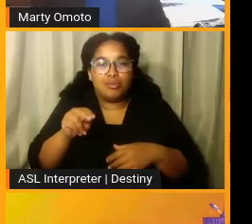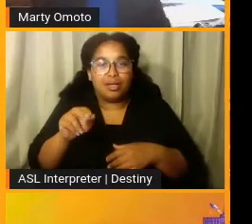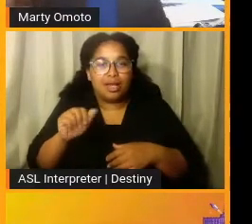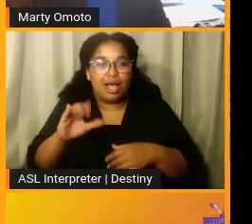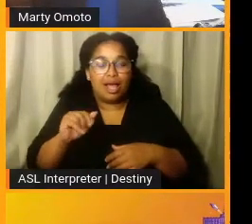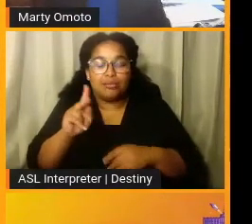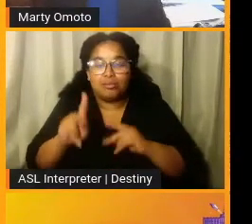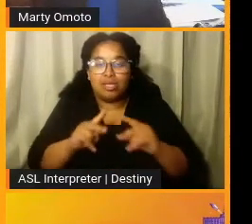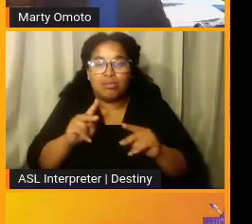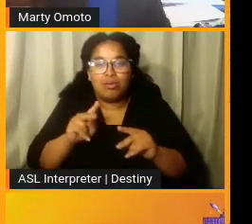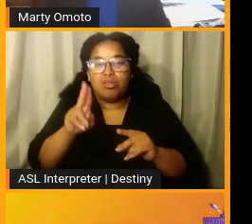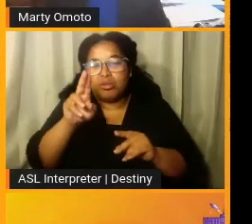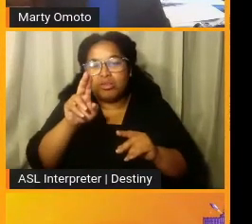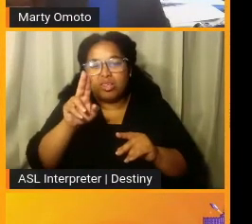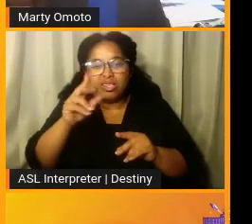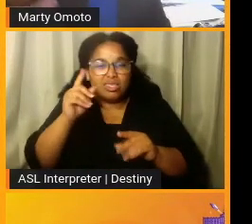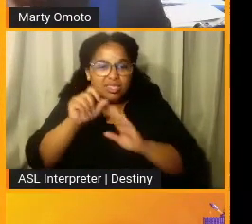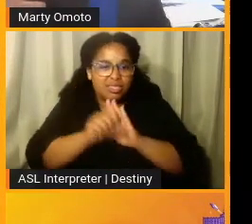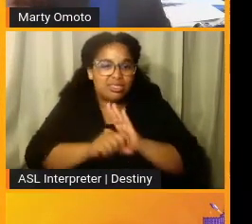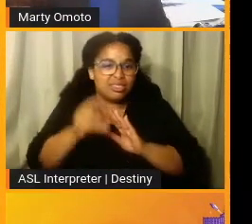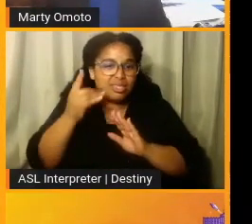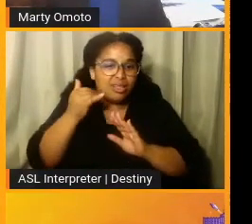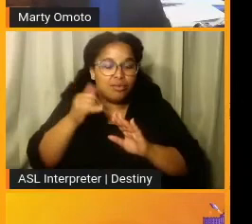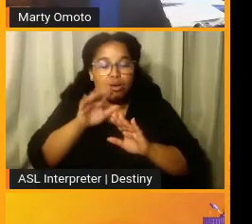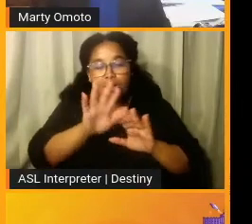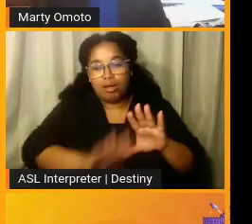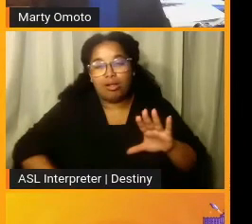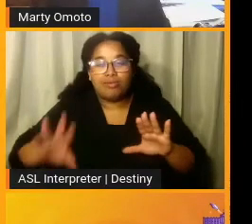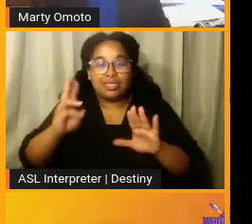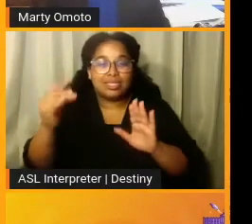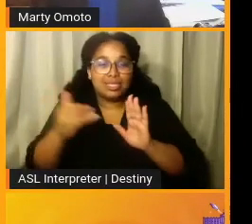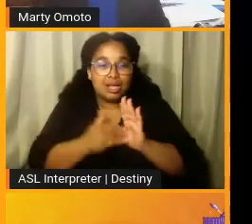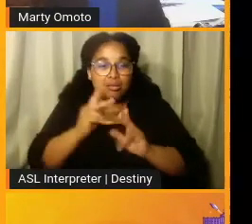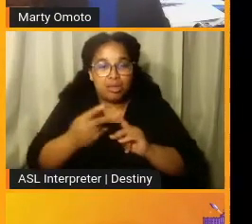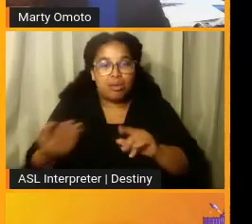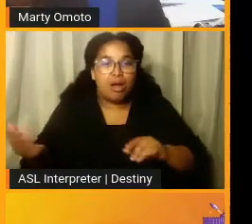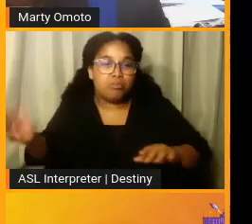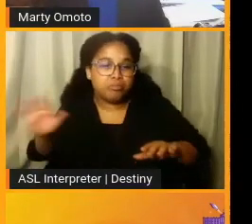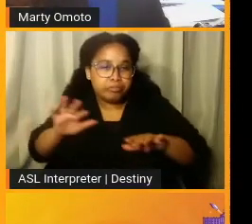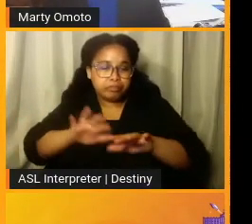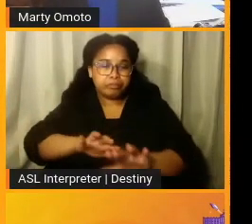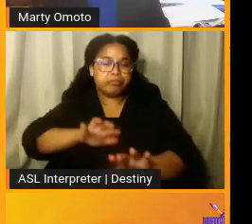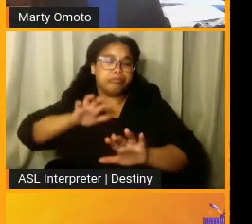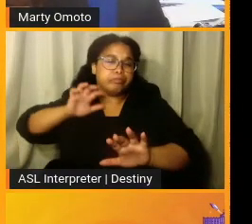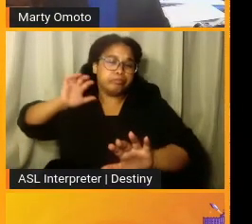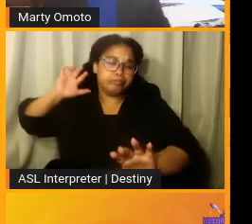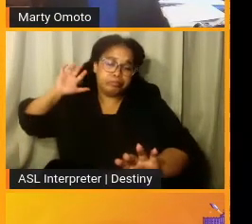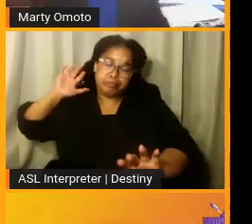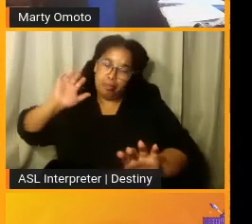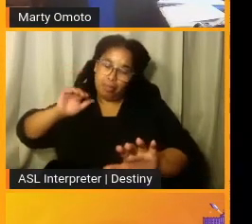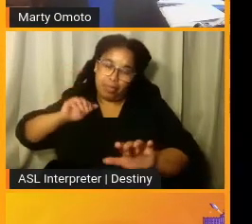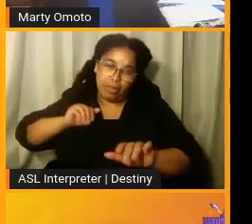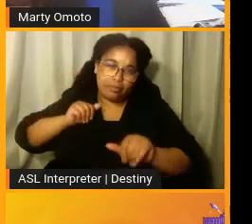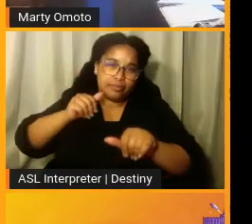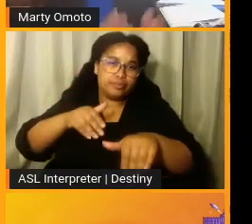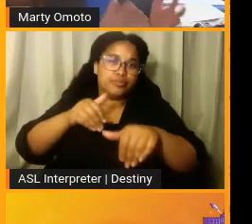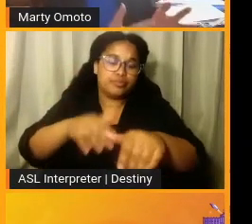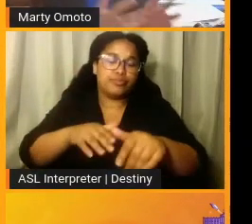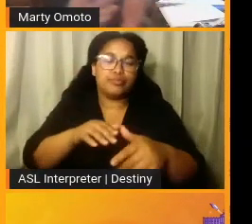all these people here. There was 6,000 people on the lawn of the, of the state capitol in December 2003,